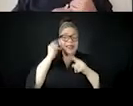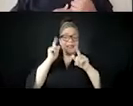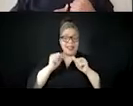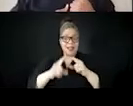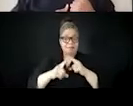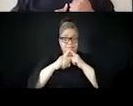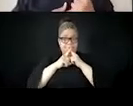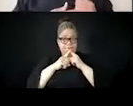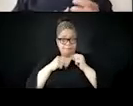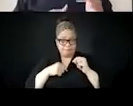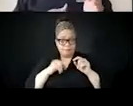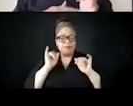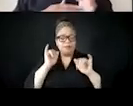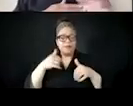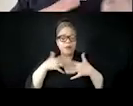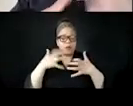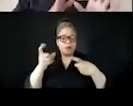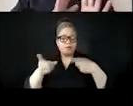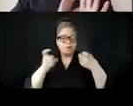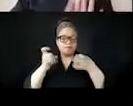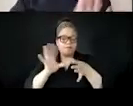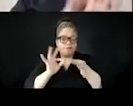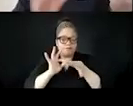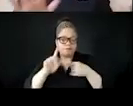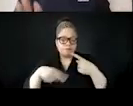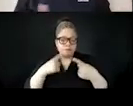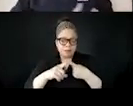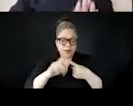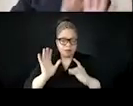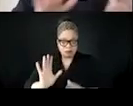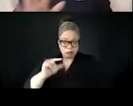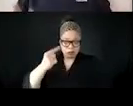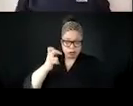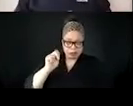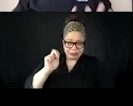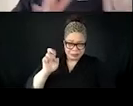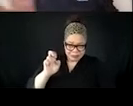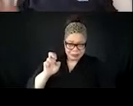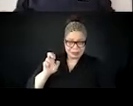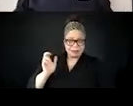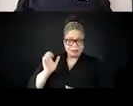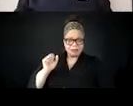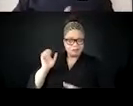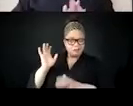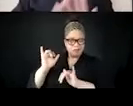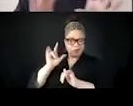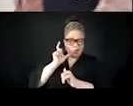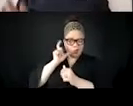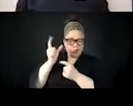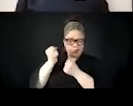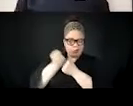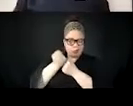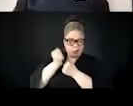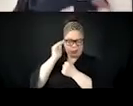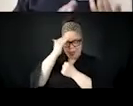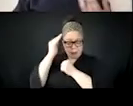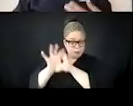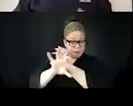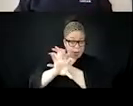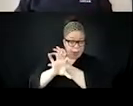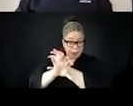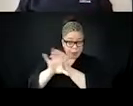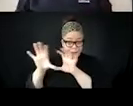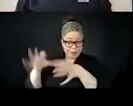the Black Panther Party. And she didn't, it was, the Black Panther Party wasn't her only like patronage. She also supported other causes like